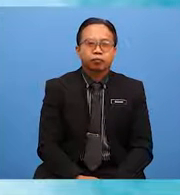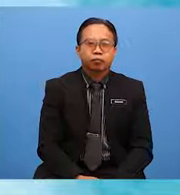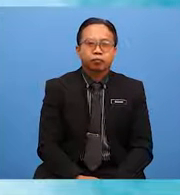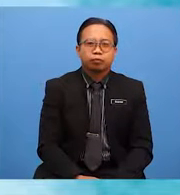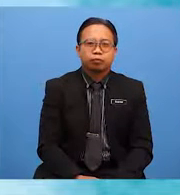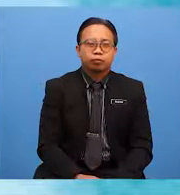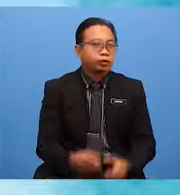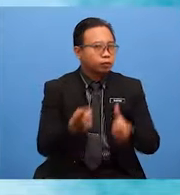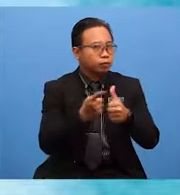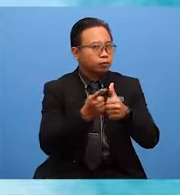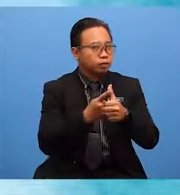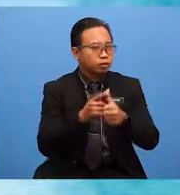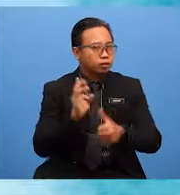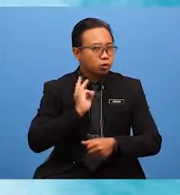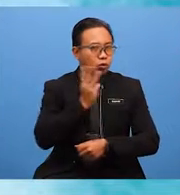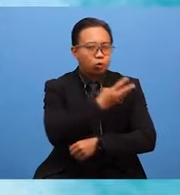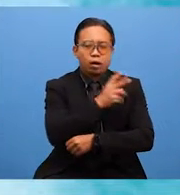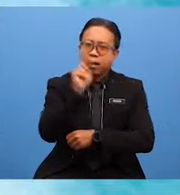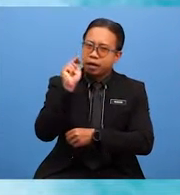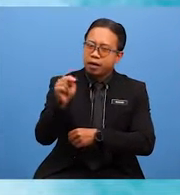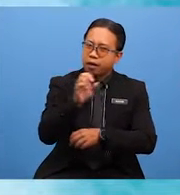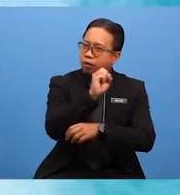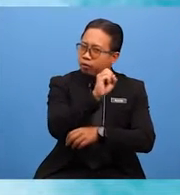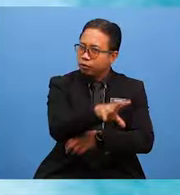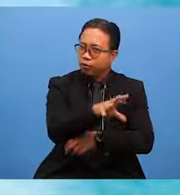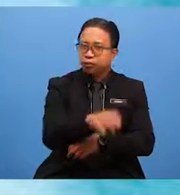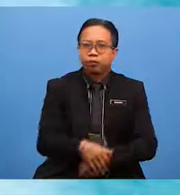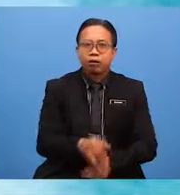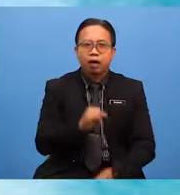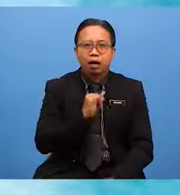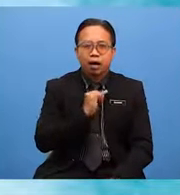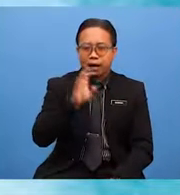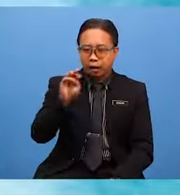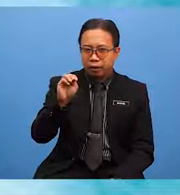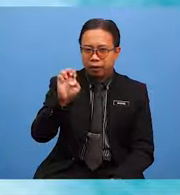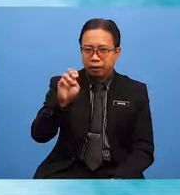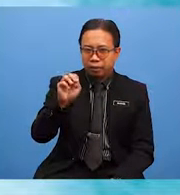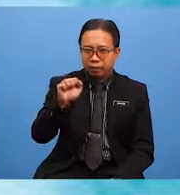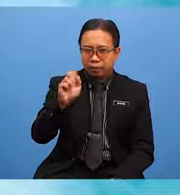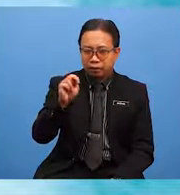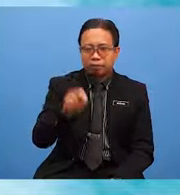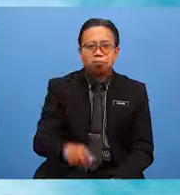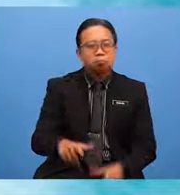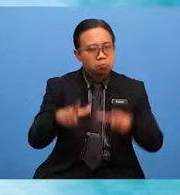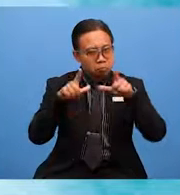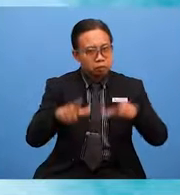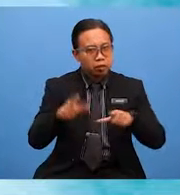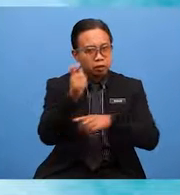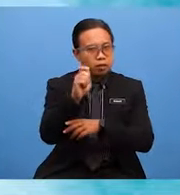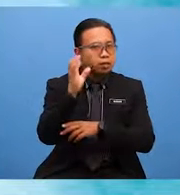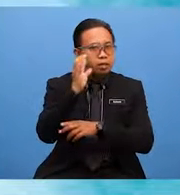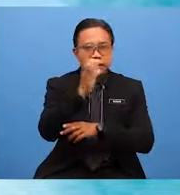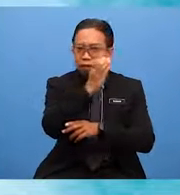First, we need to remove, I mean. Leaving the canteen is disgusting